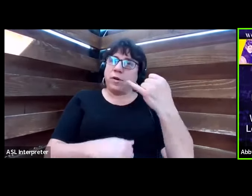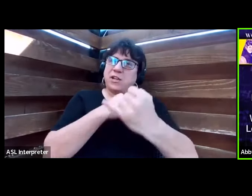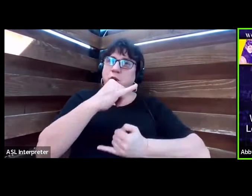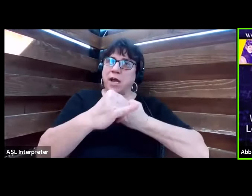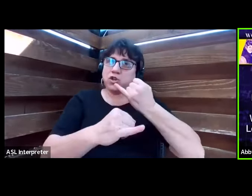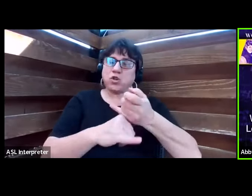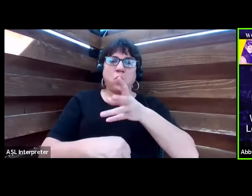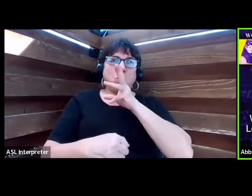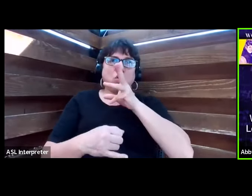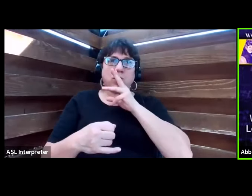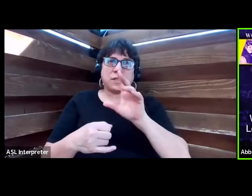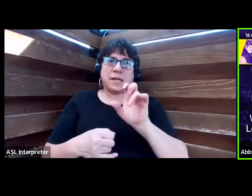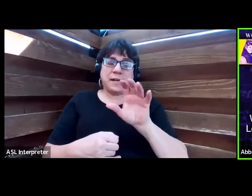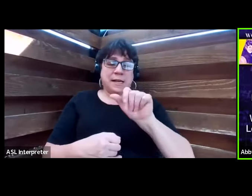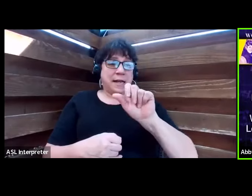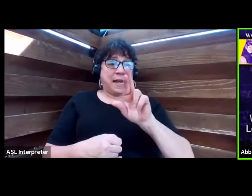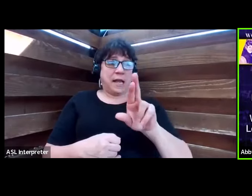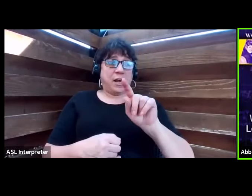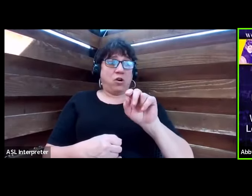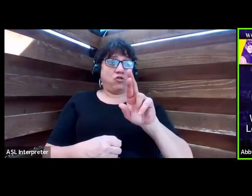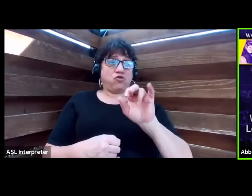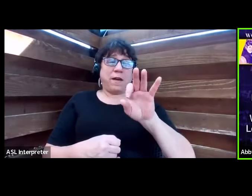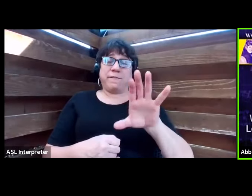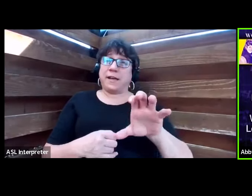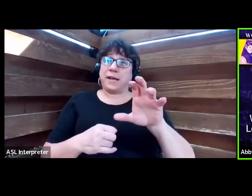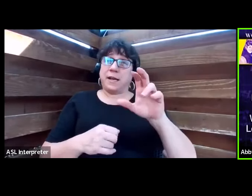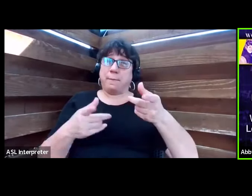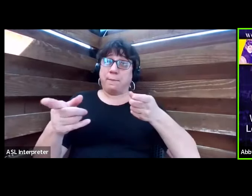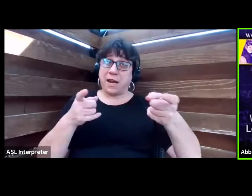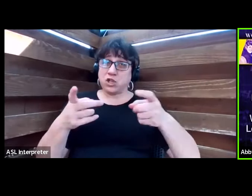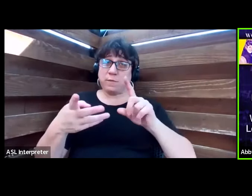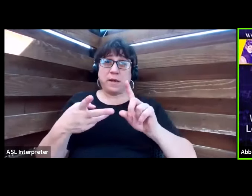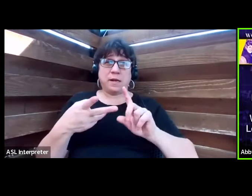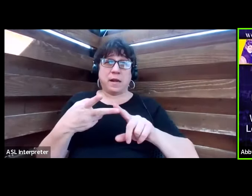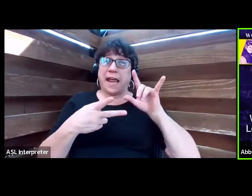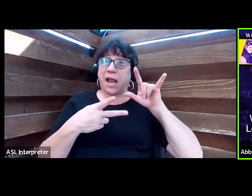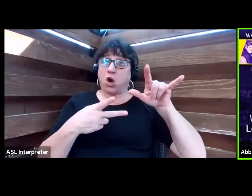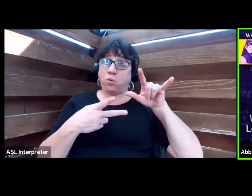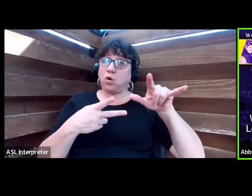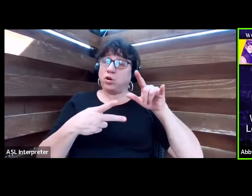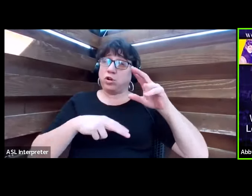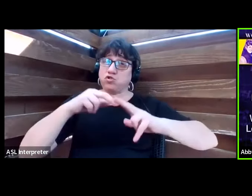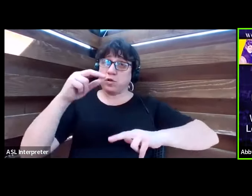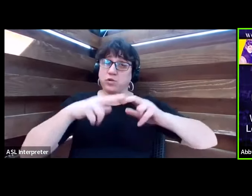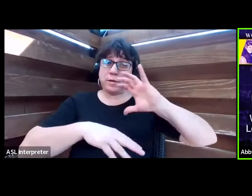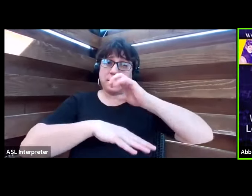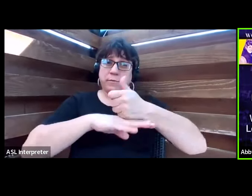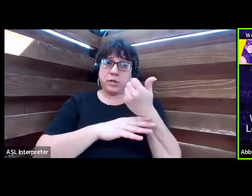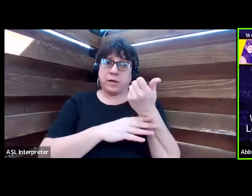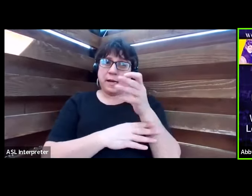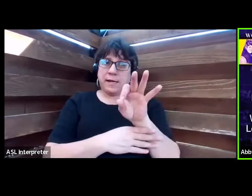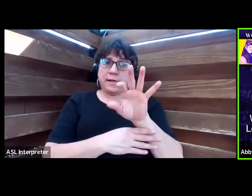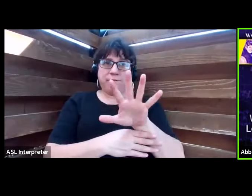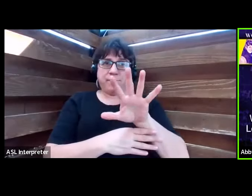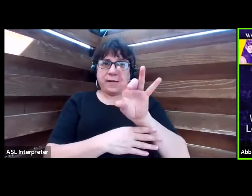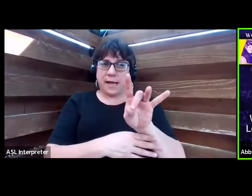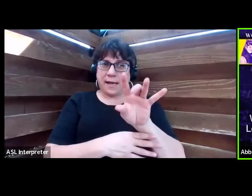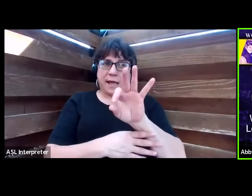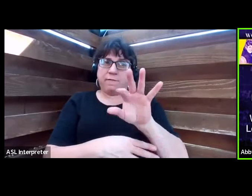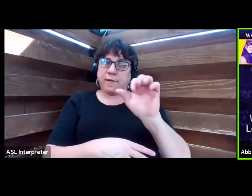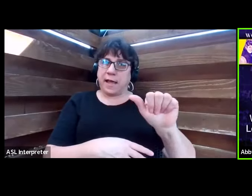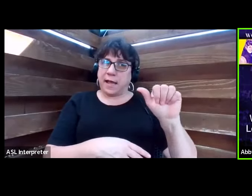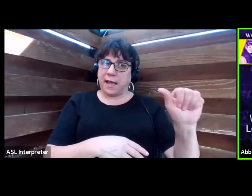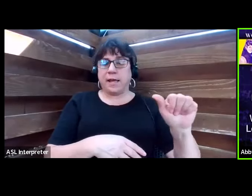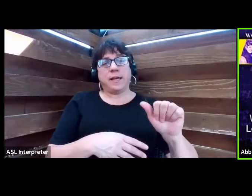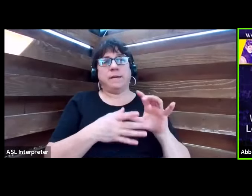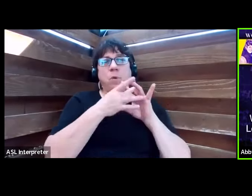including air traffic management and airport construction. We were established in 1958, and the FAA is part of the